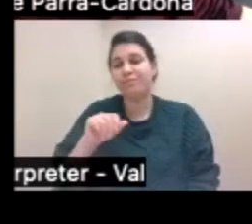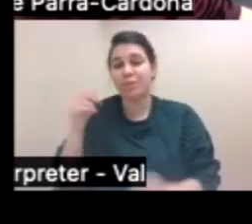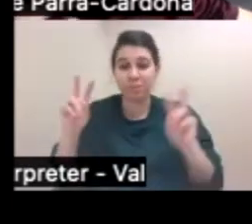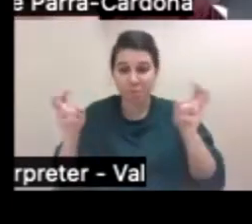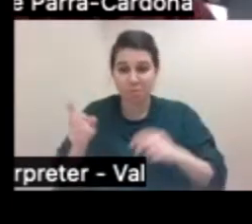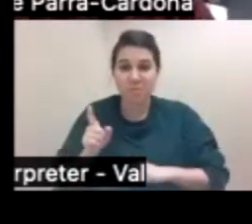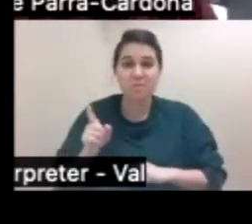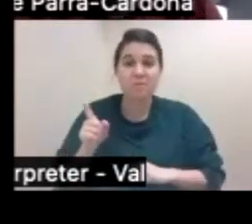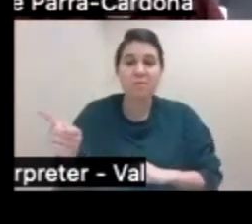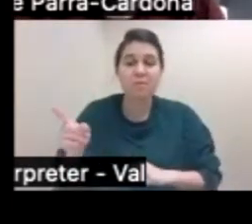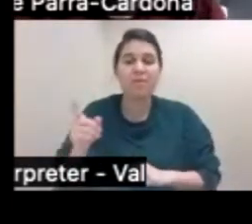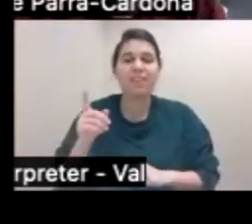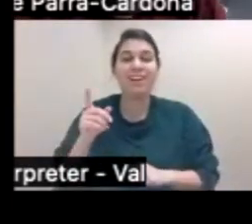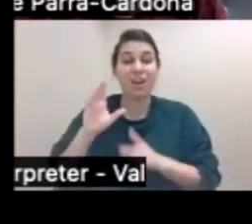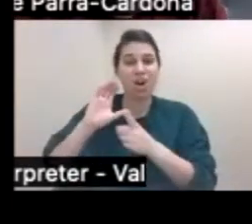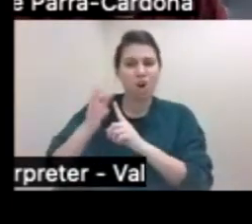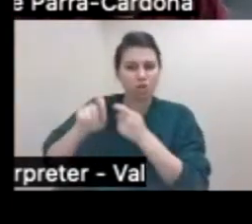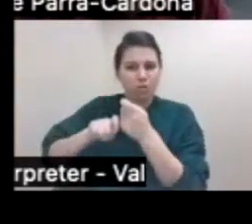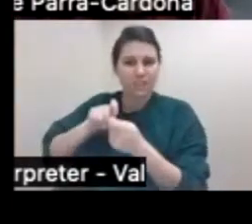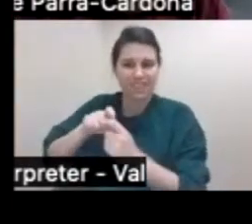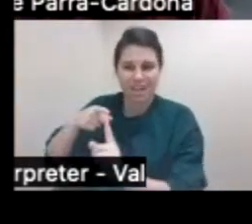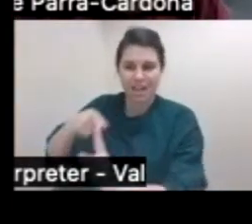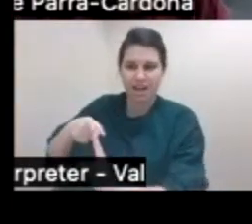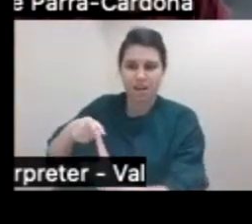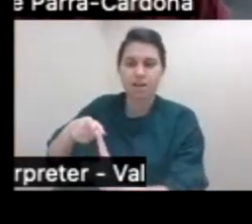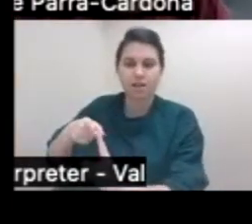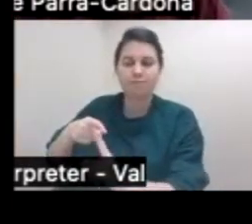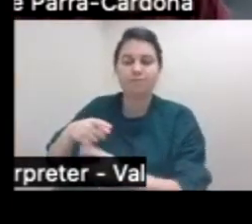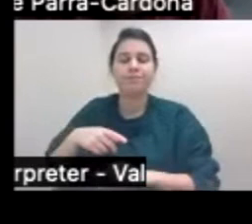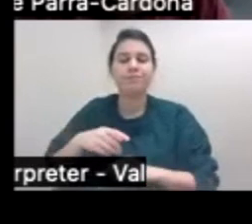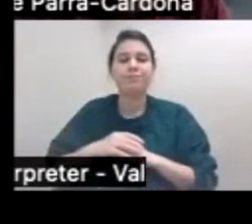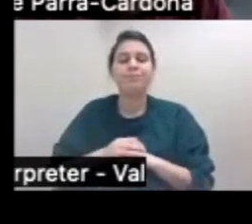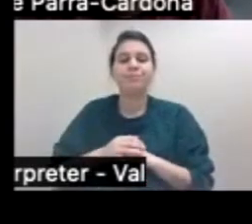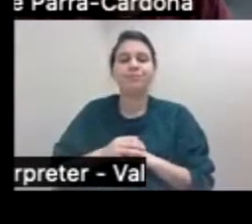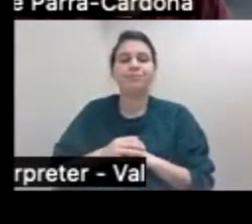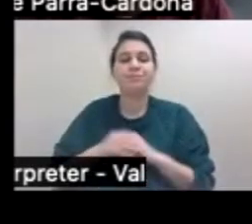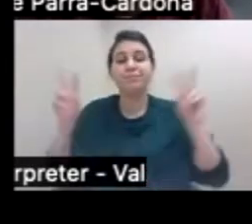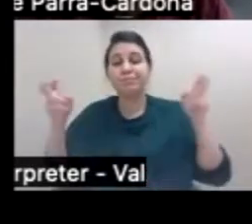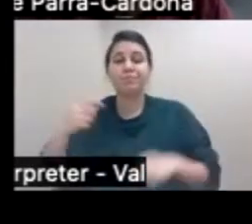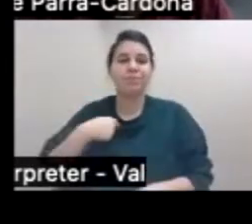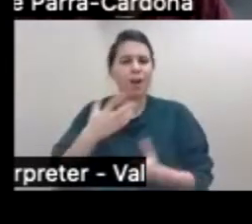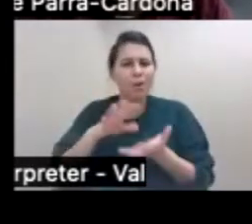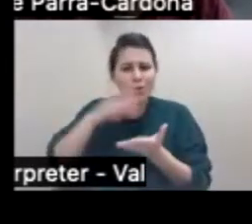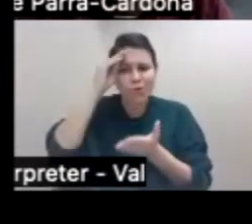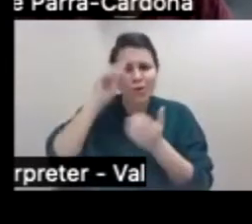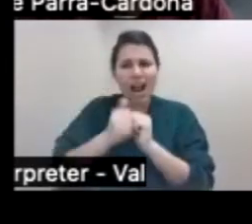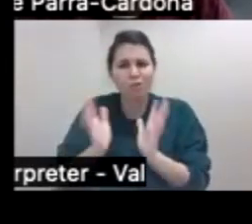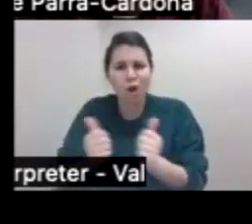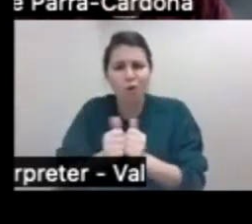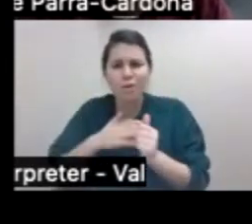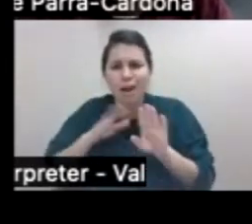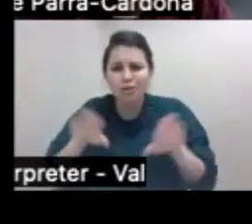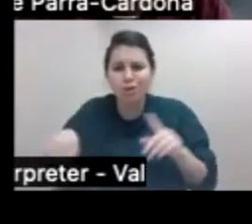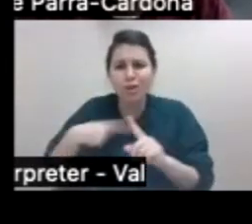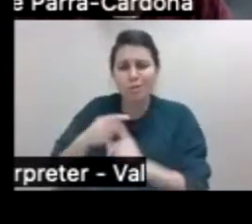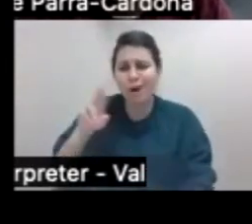we go to the culture specific components. Like this I would learn I would like to learn how to talk to my children about racism